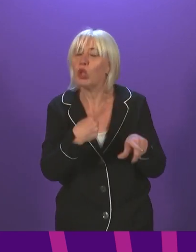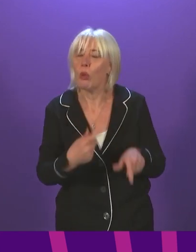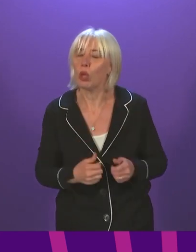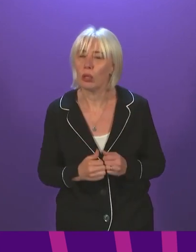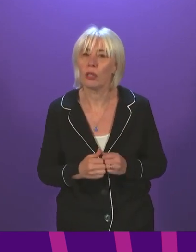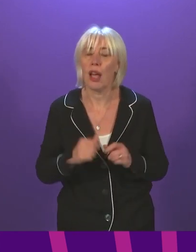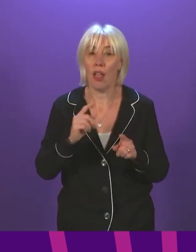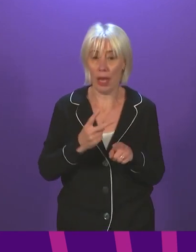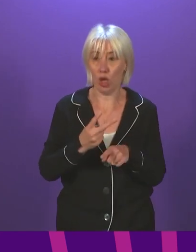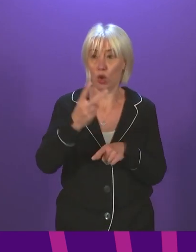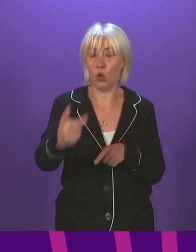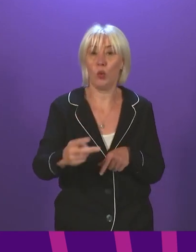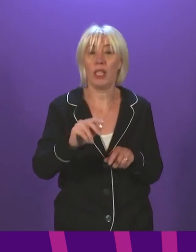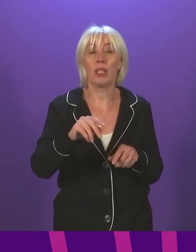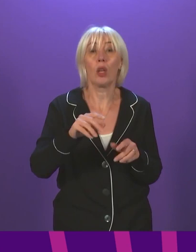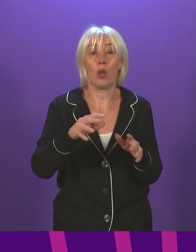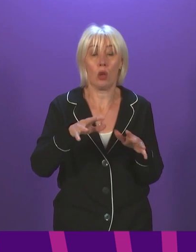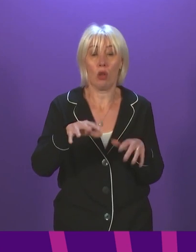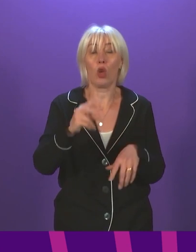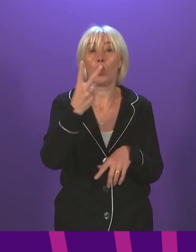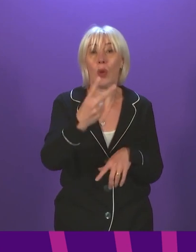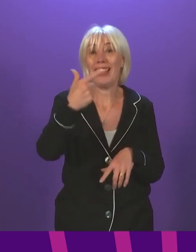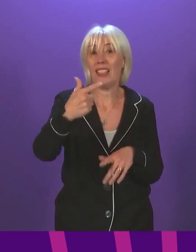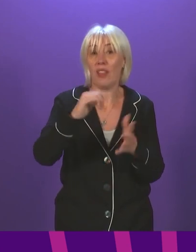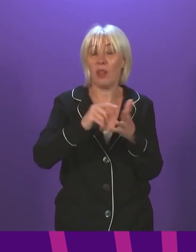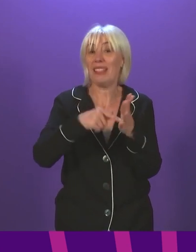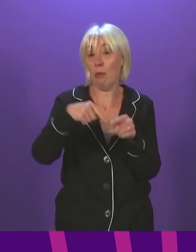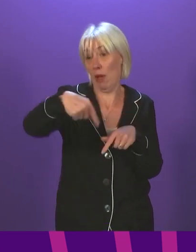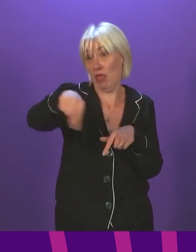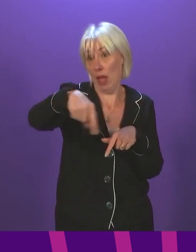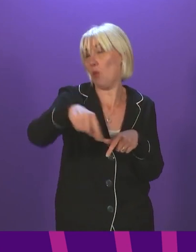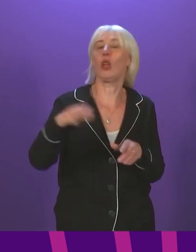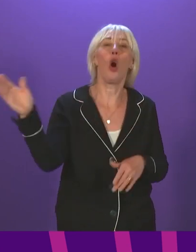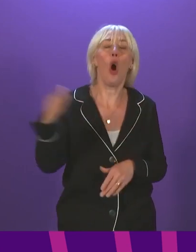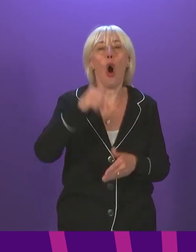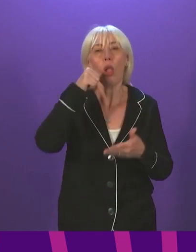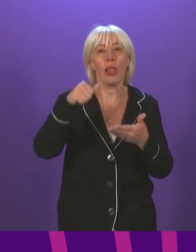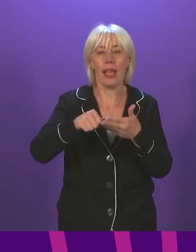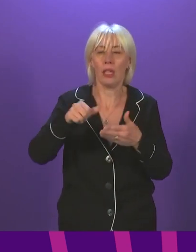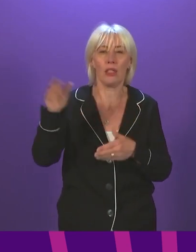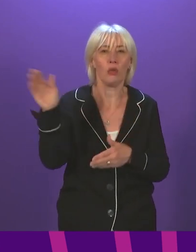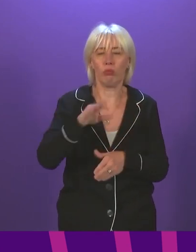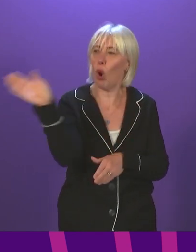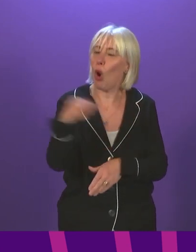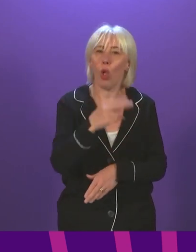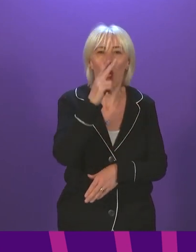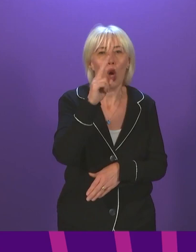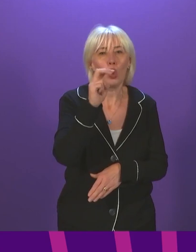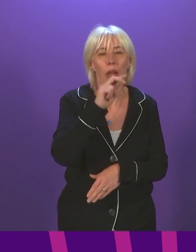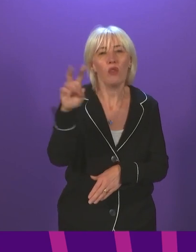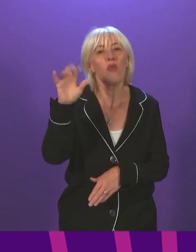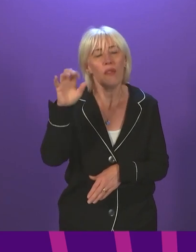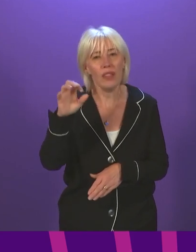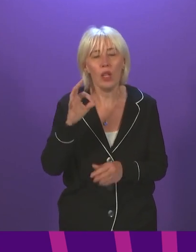in the following week, so week beginning 27 September, letters will be sent to all 12 to 15-year-olds inviting them to an